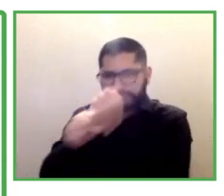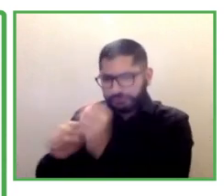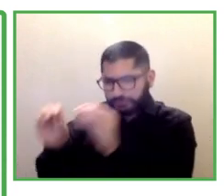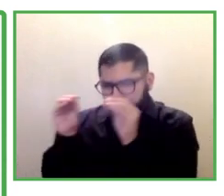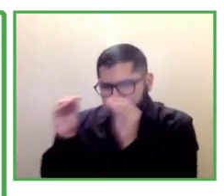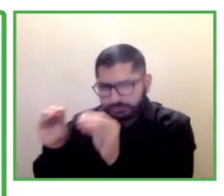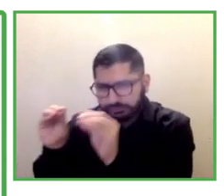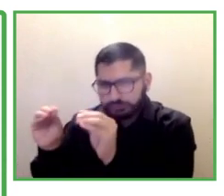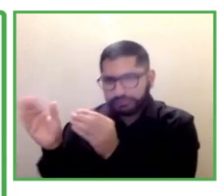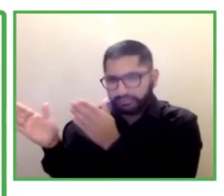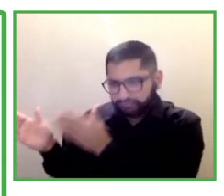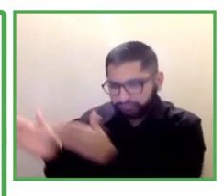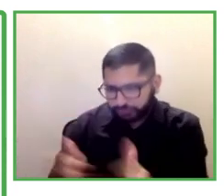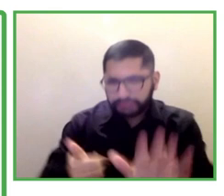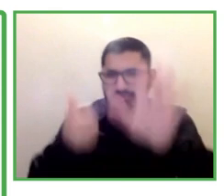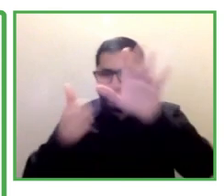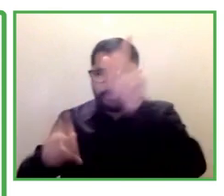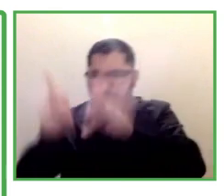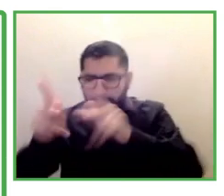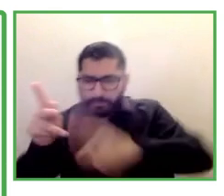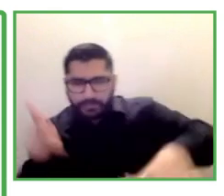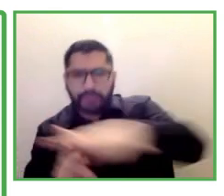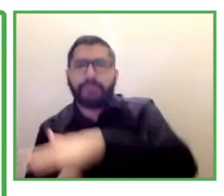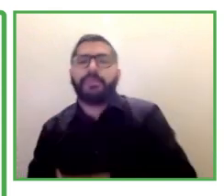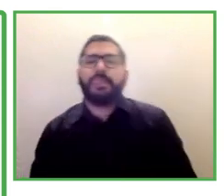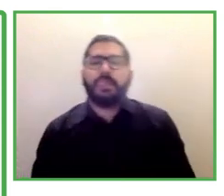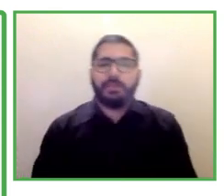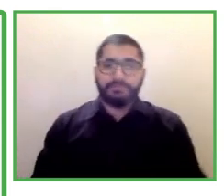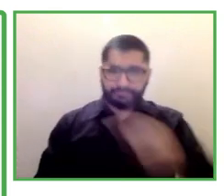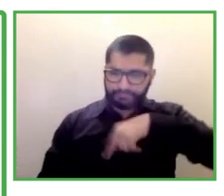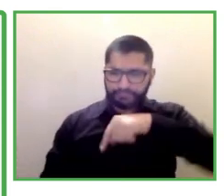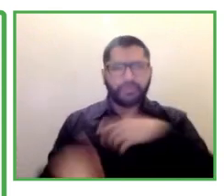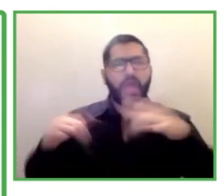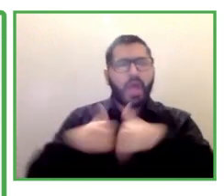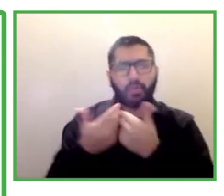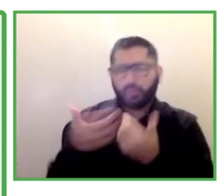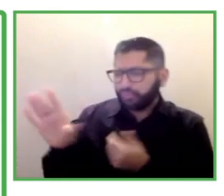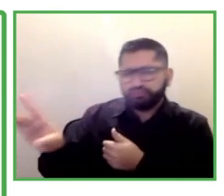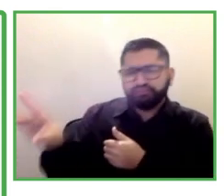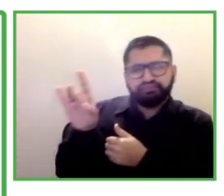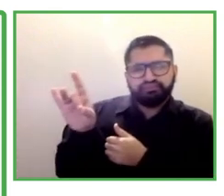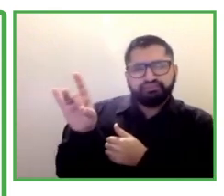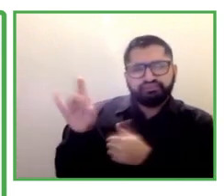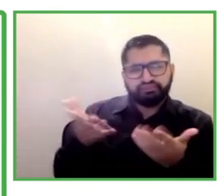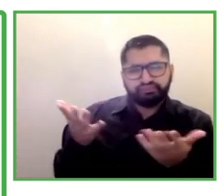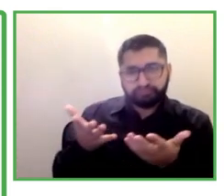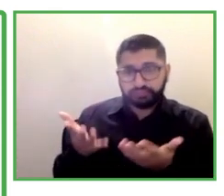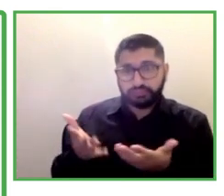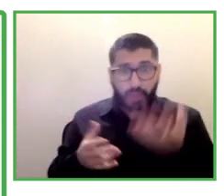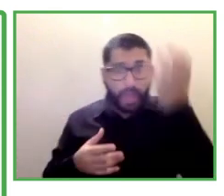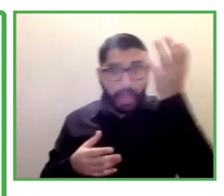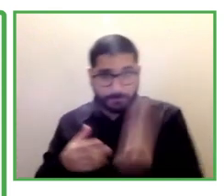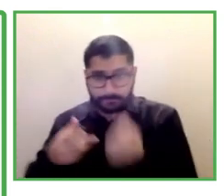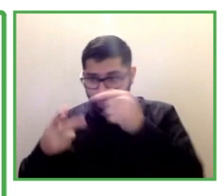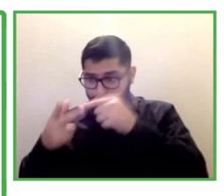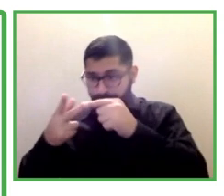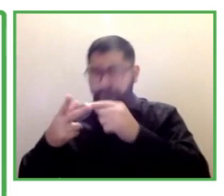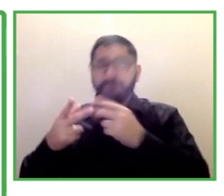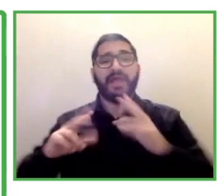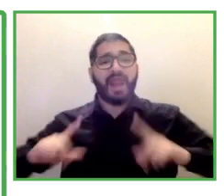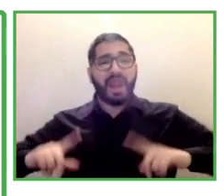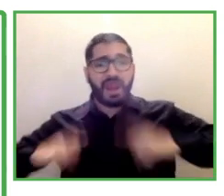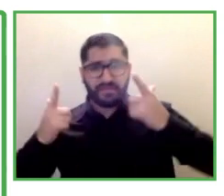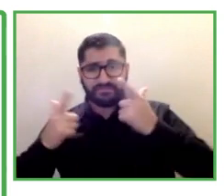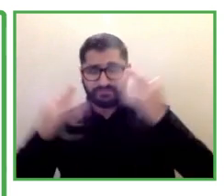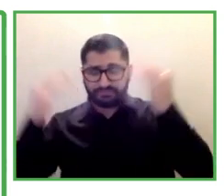We have found that we have a lot more participants coming to us with a mental health disability and that